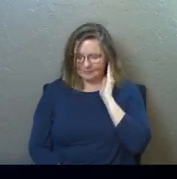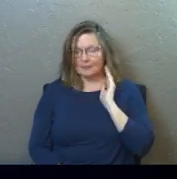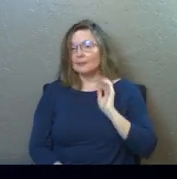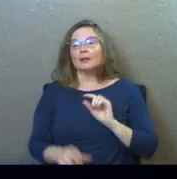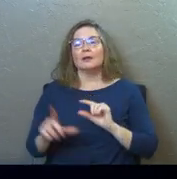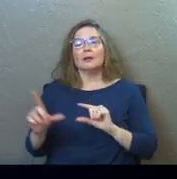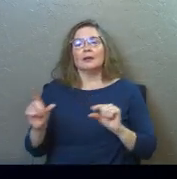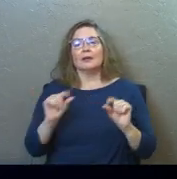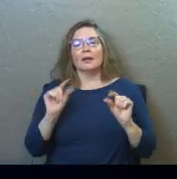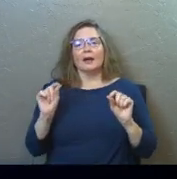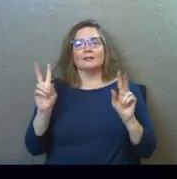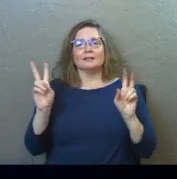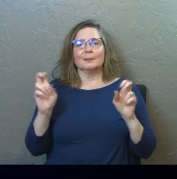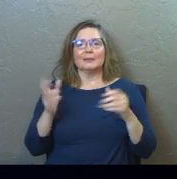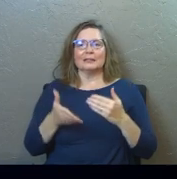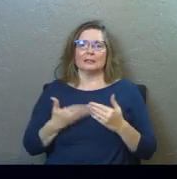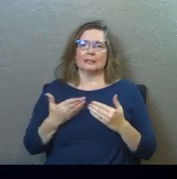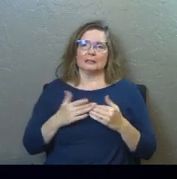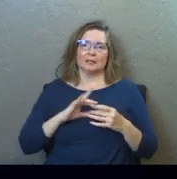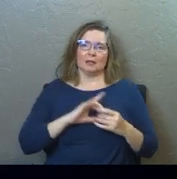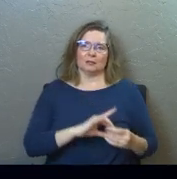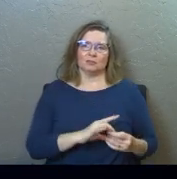Gossip is an easy connection.